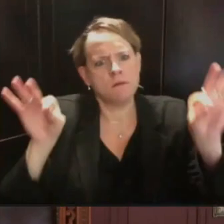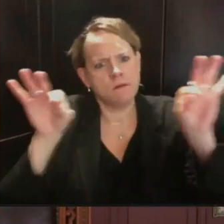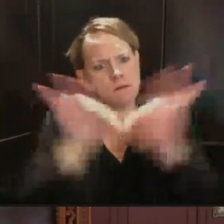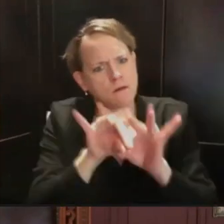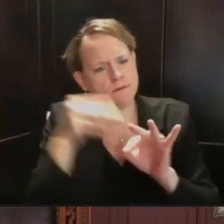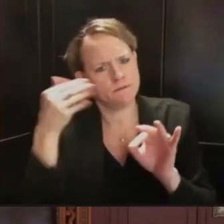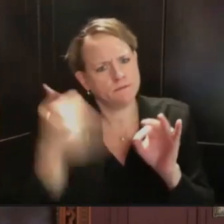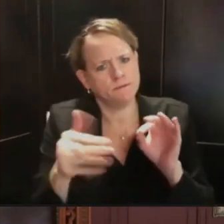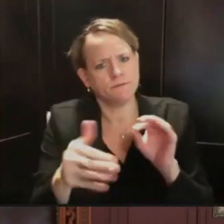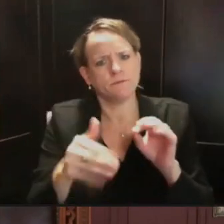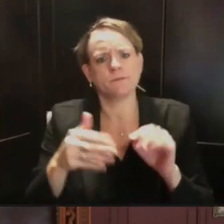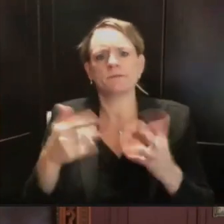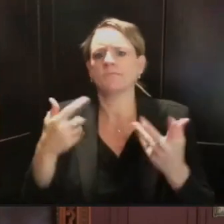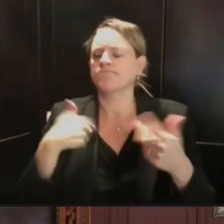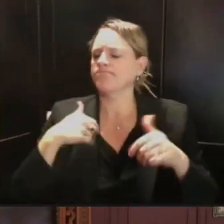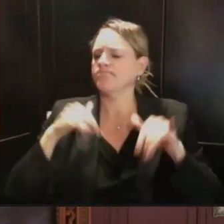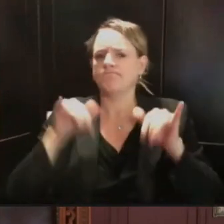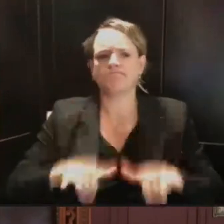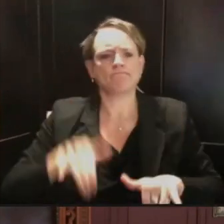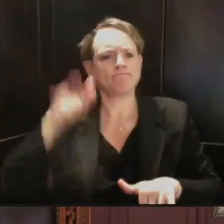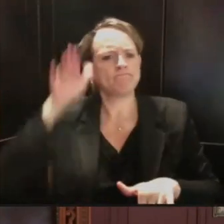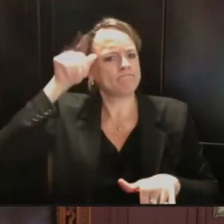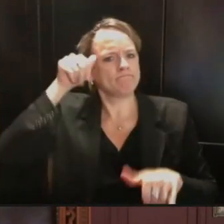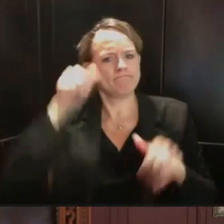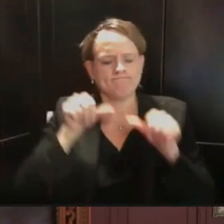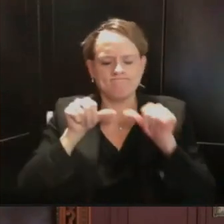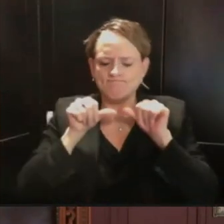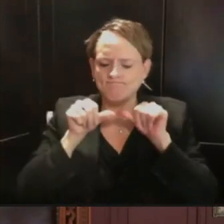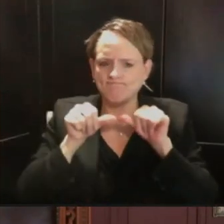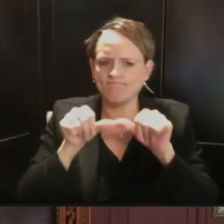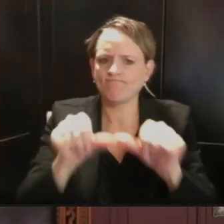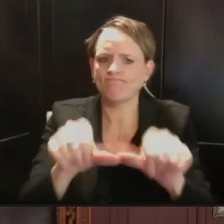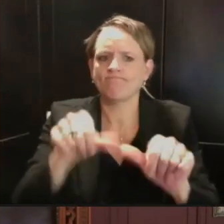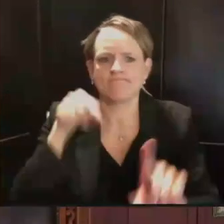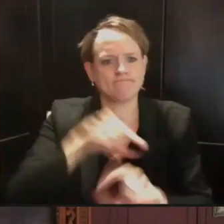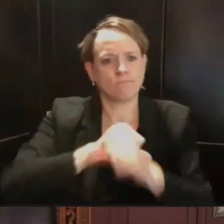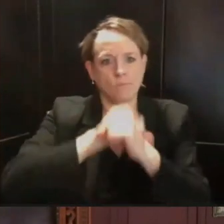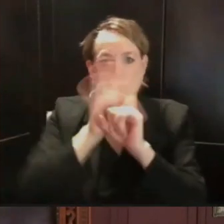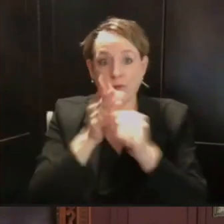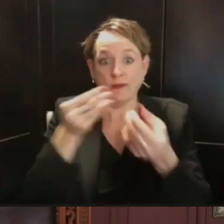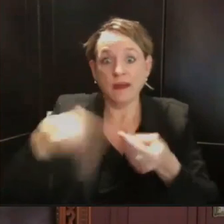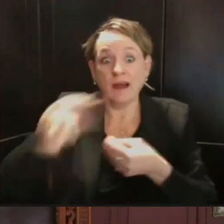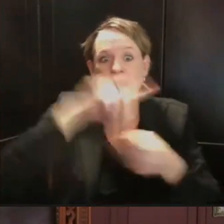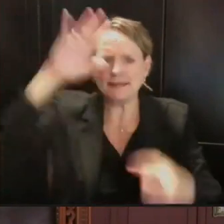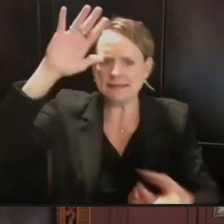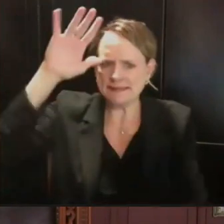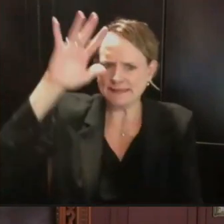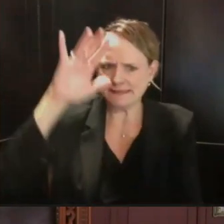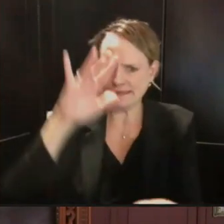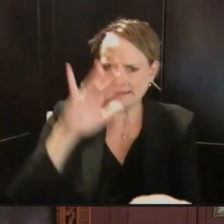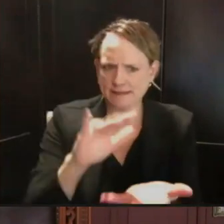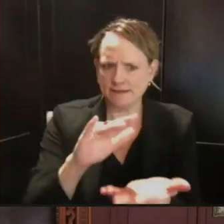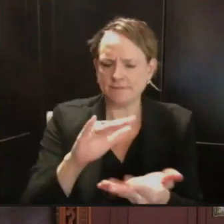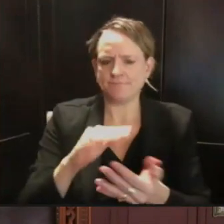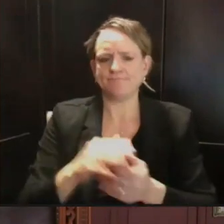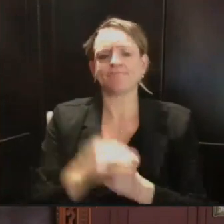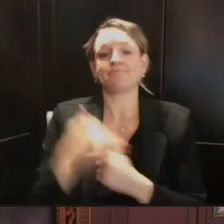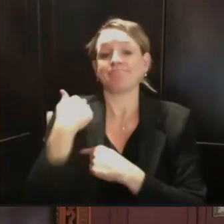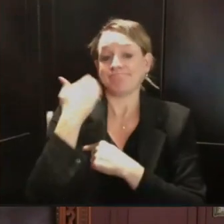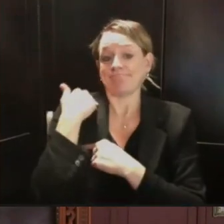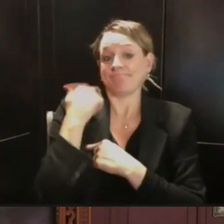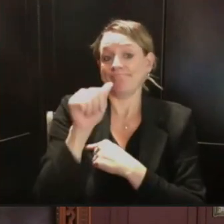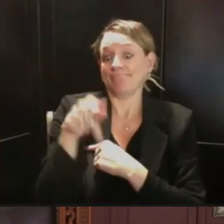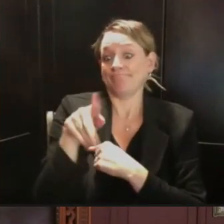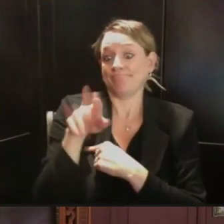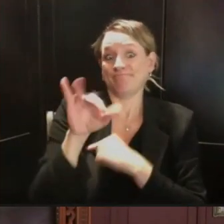drive this number down. But just remember where we were last April. And look at where we are now. And I can